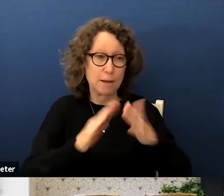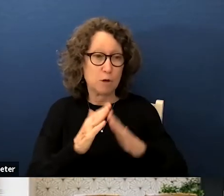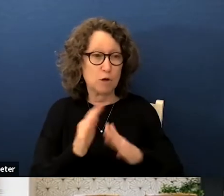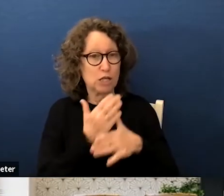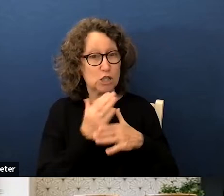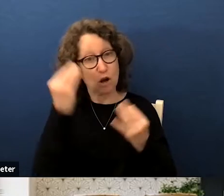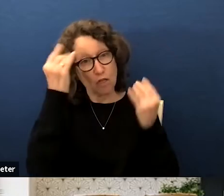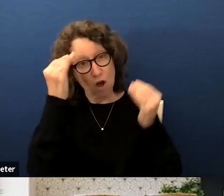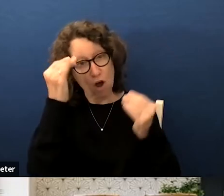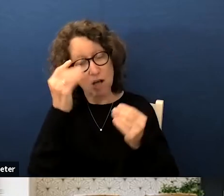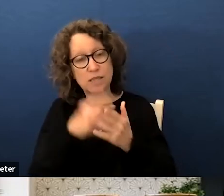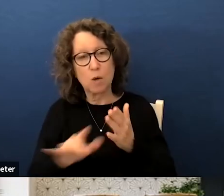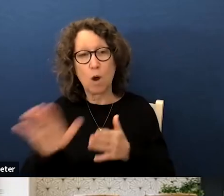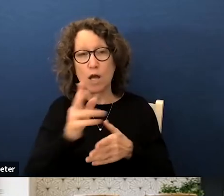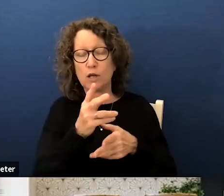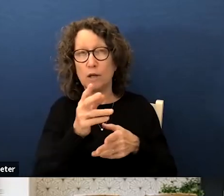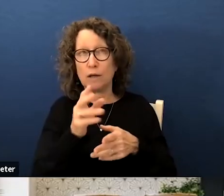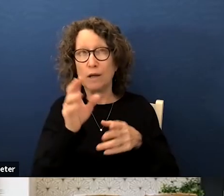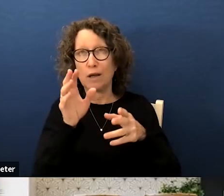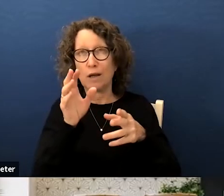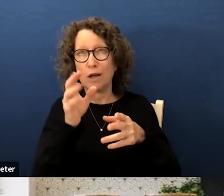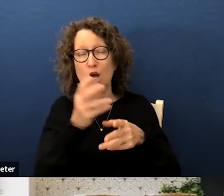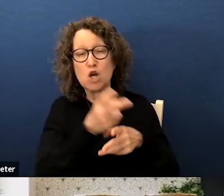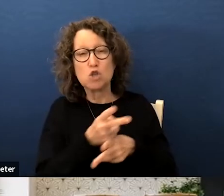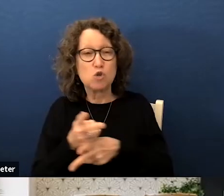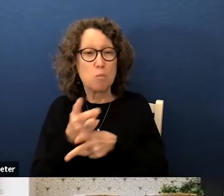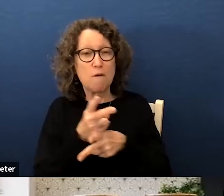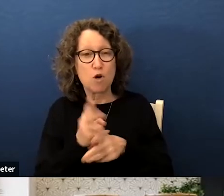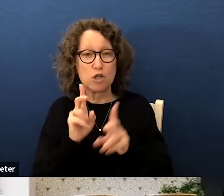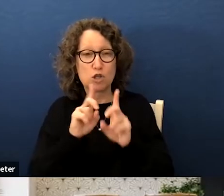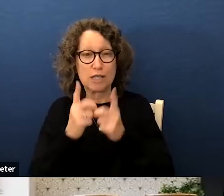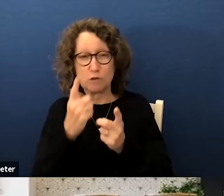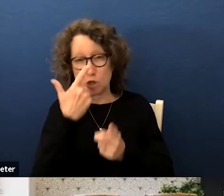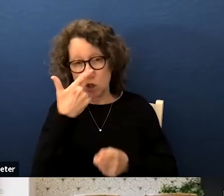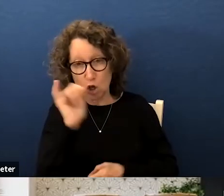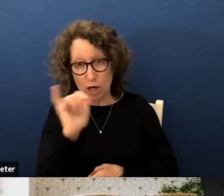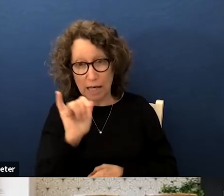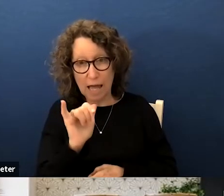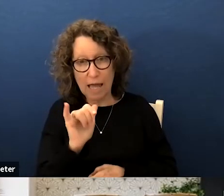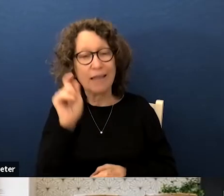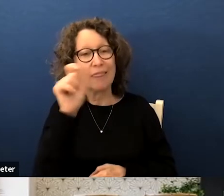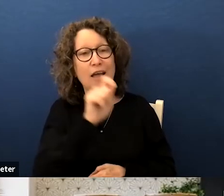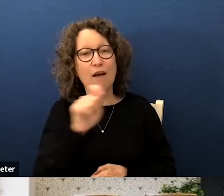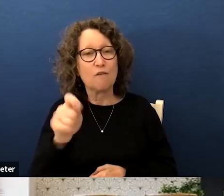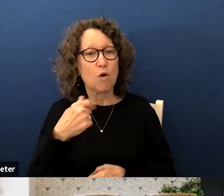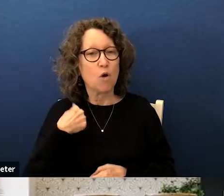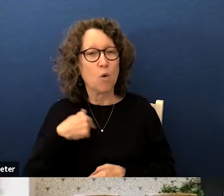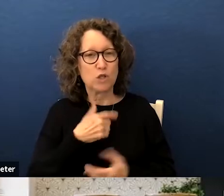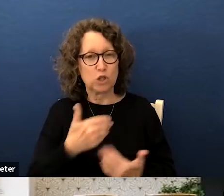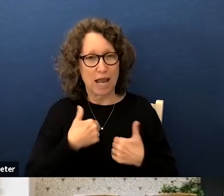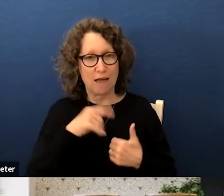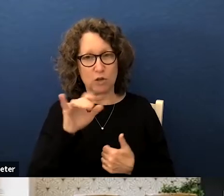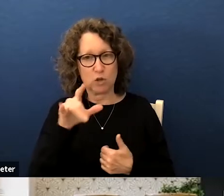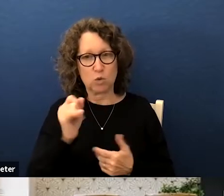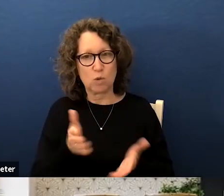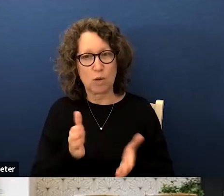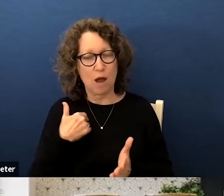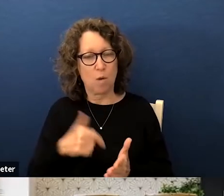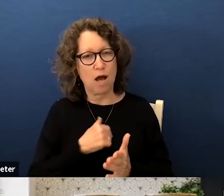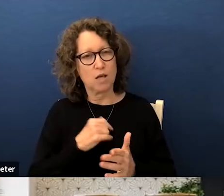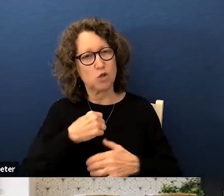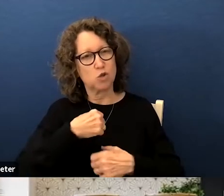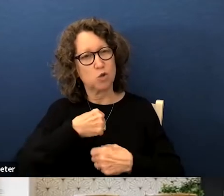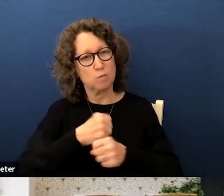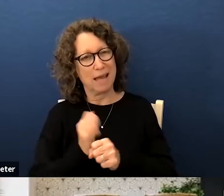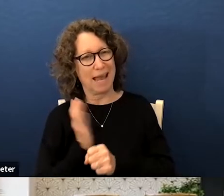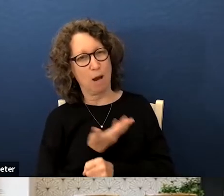thoughts on what your supervised supervisorial district should look like therefore we should have tools to allow us to draw our own